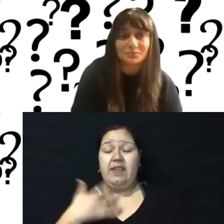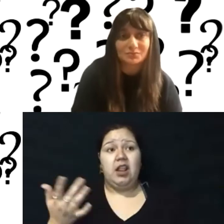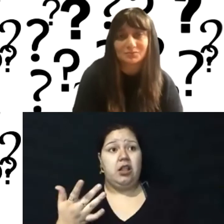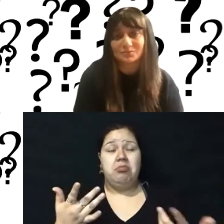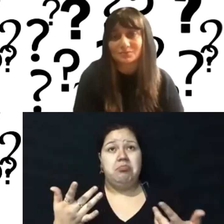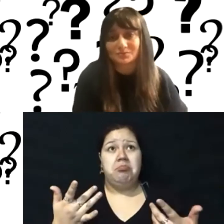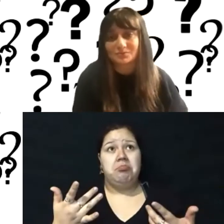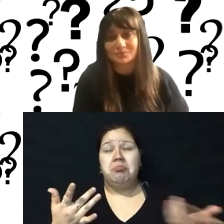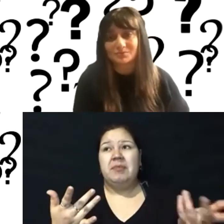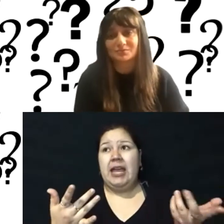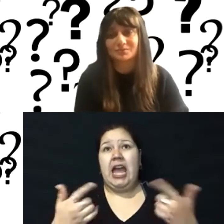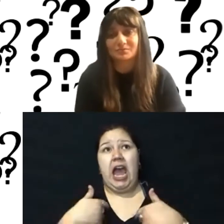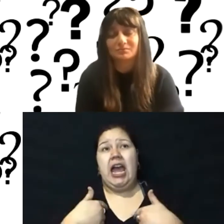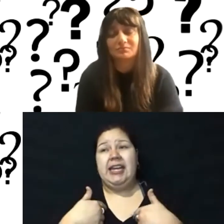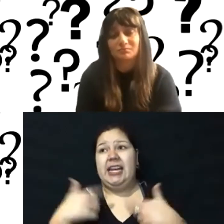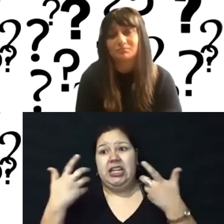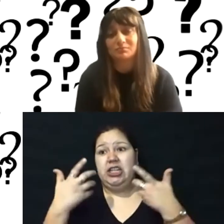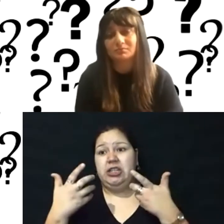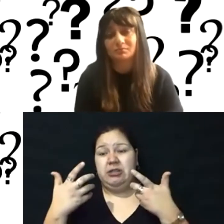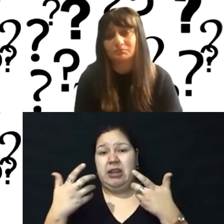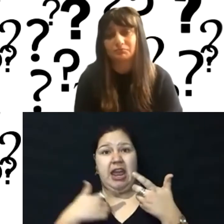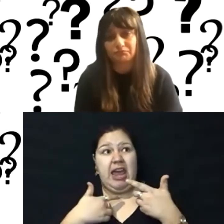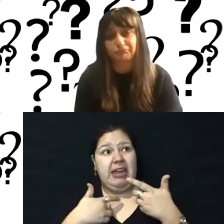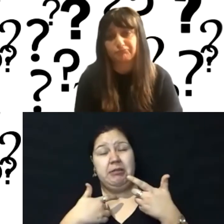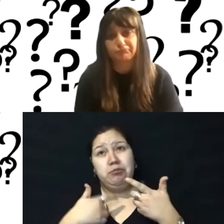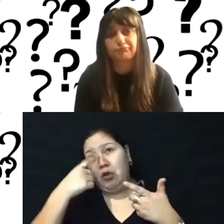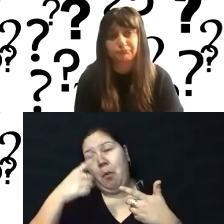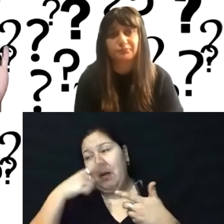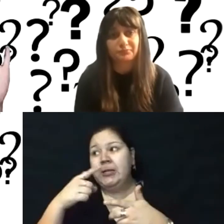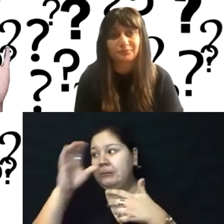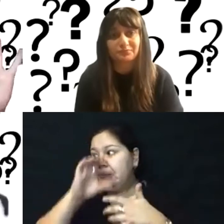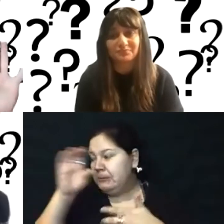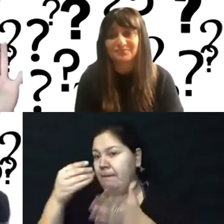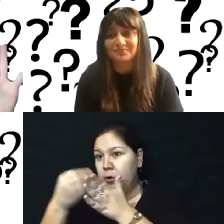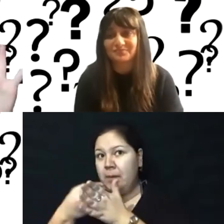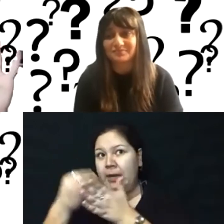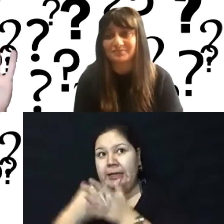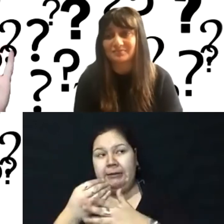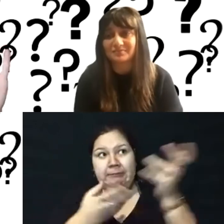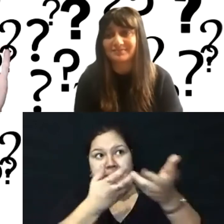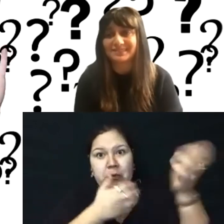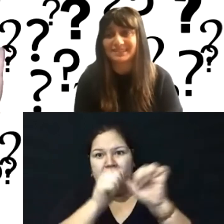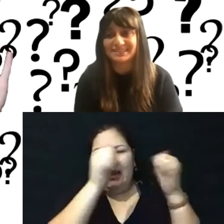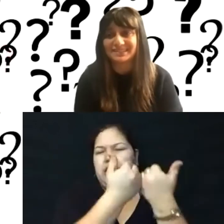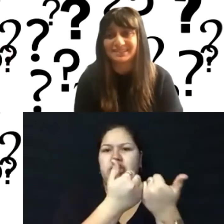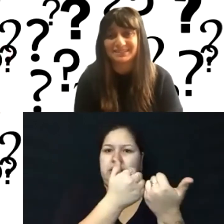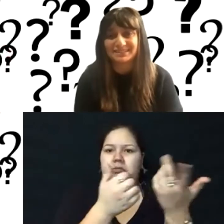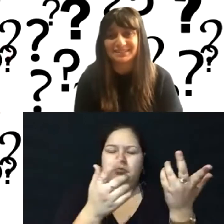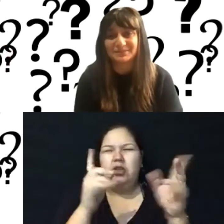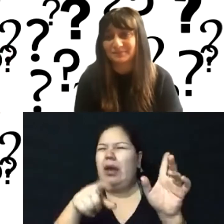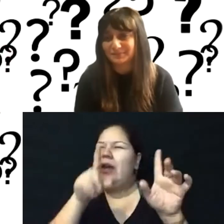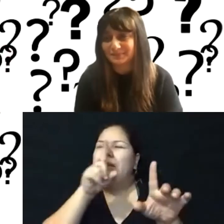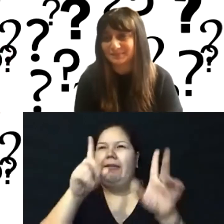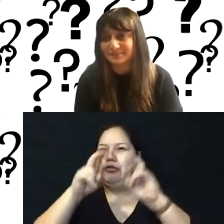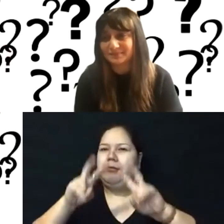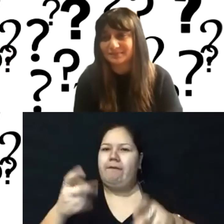save to afford an agency, then the freelancer can make sense as well. Okay. Five minutes left. Two hefty questions, very different. Okay. First